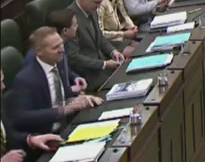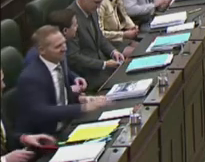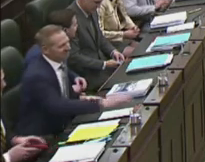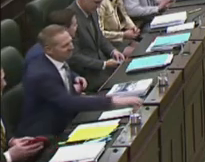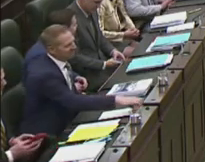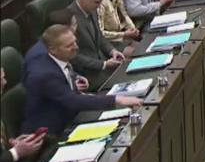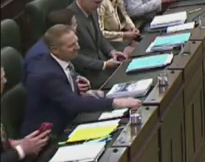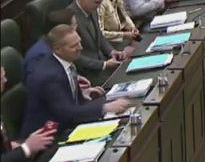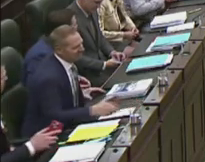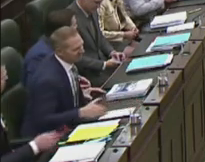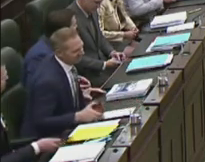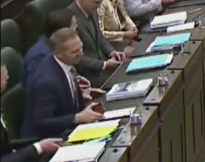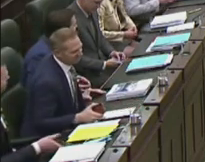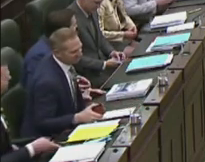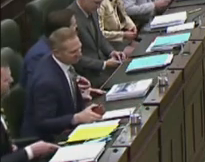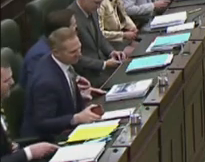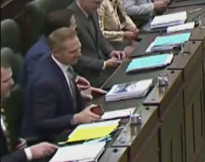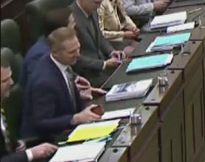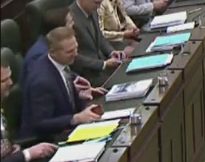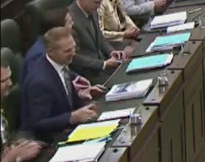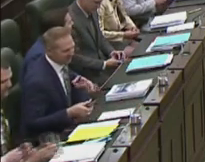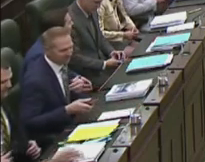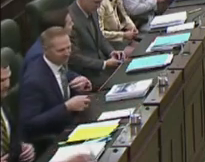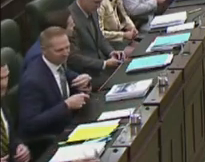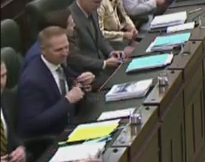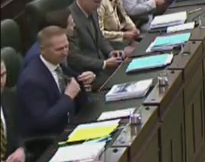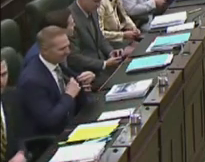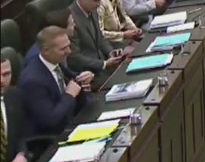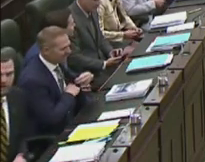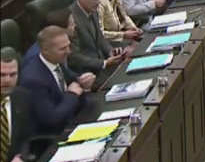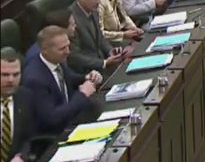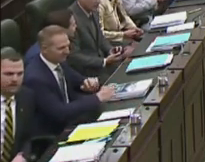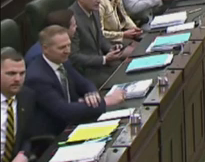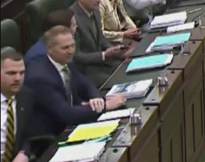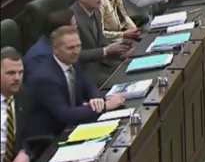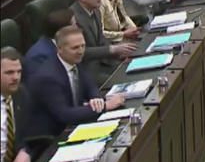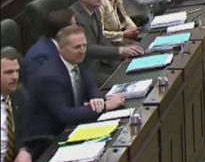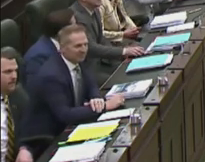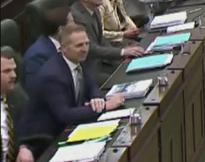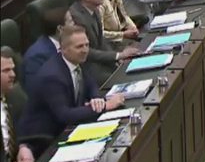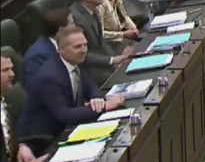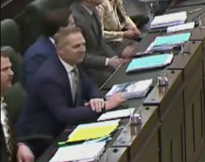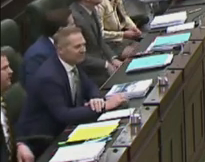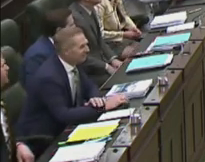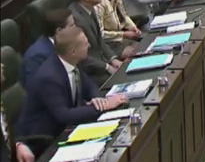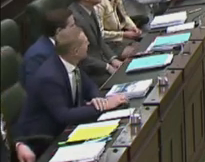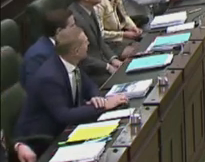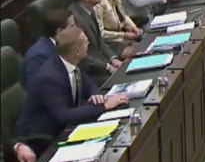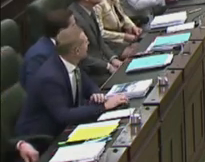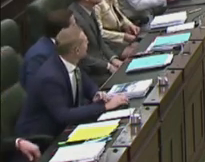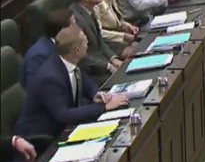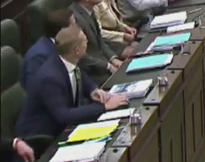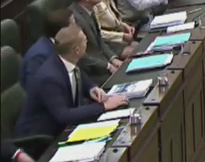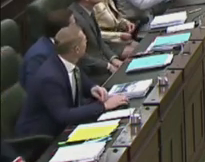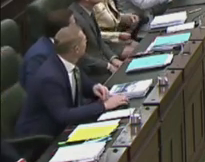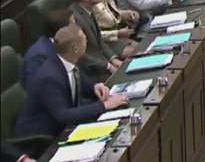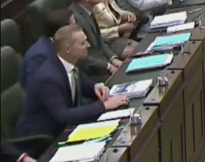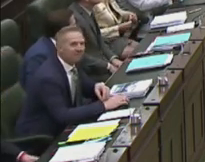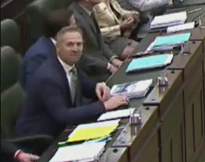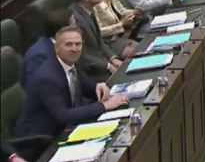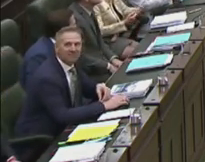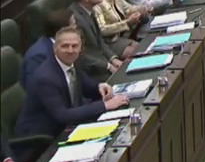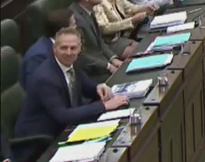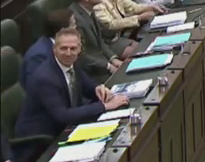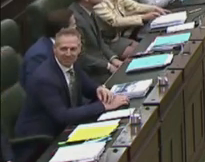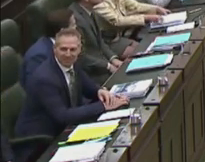House Leader, all those in favour, please say aye. Aye. Any opposed, please say no. In my opinion, the ayes have it. And the